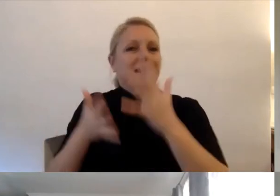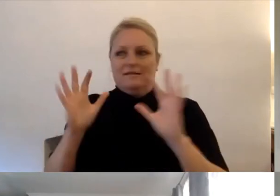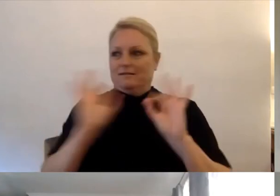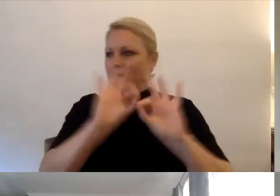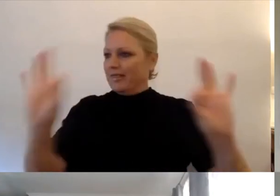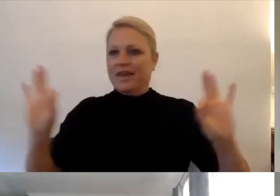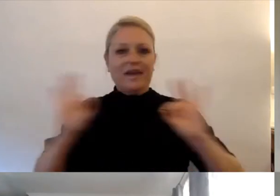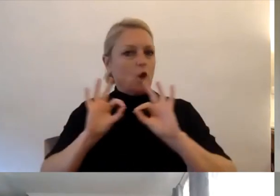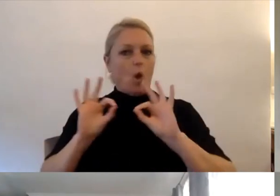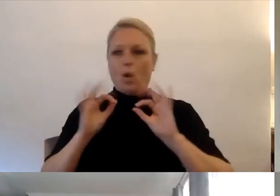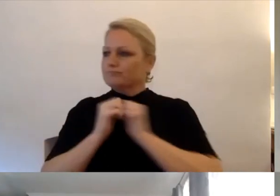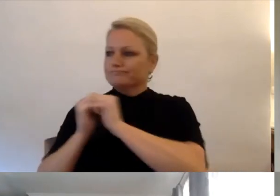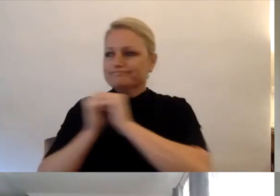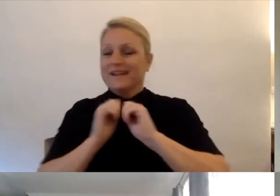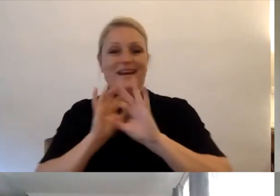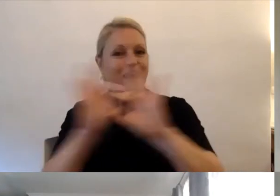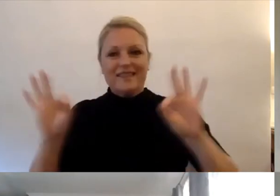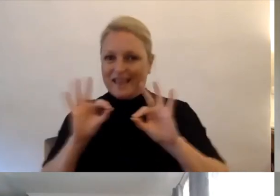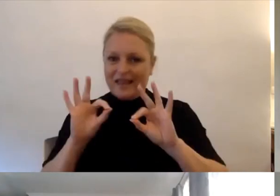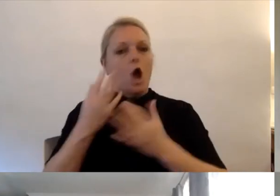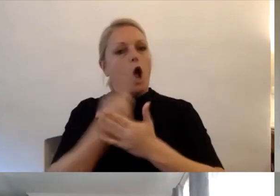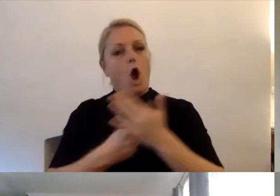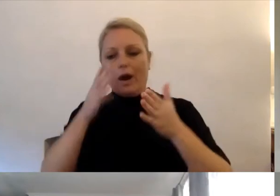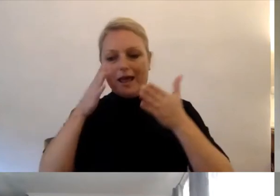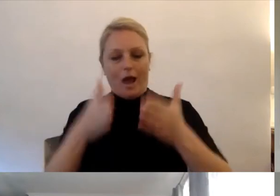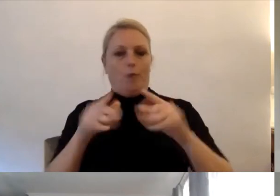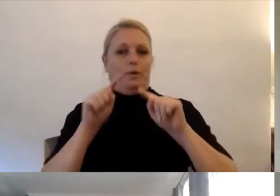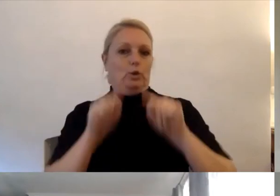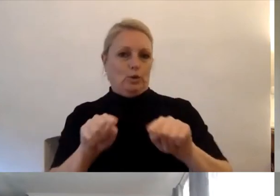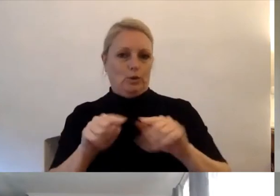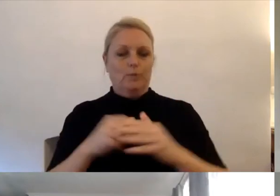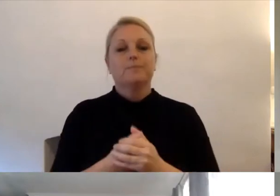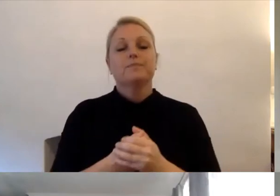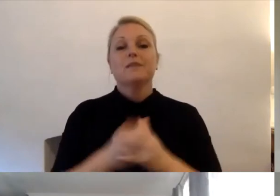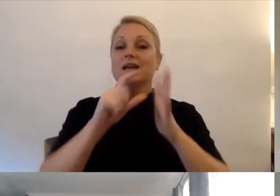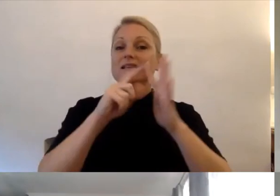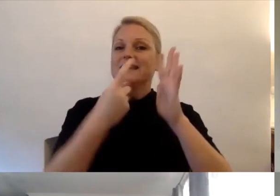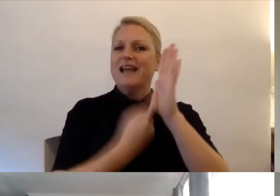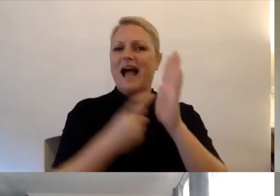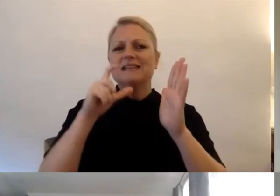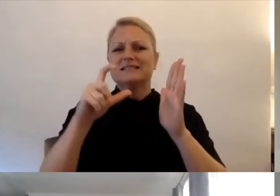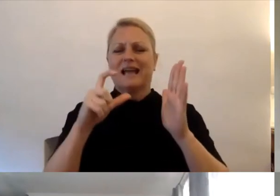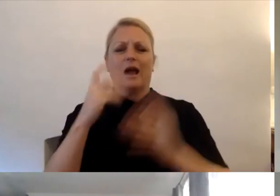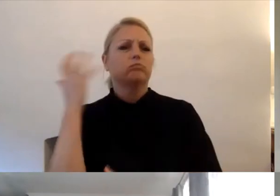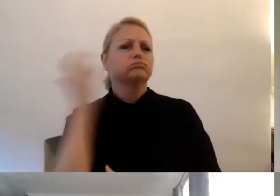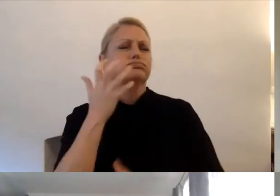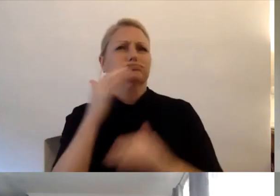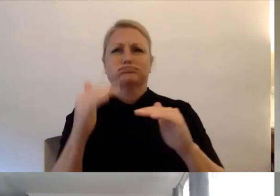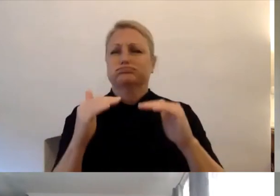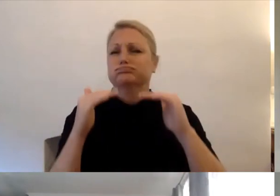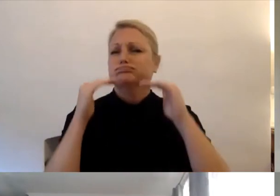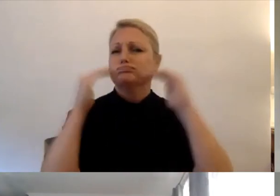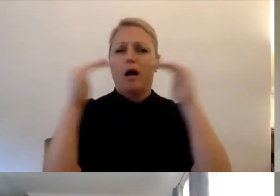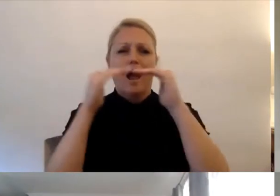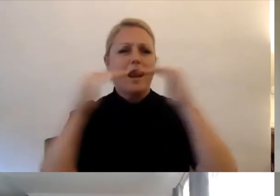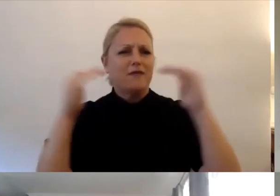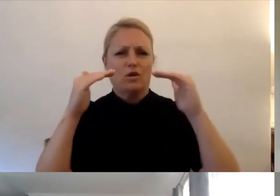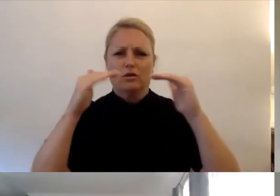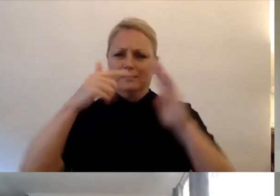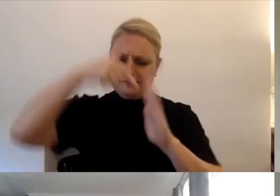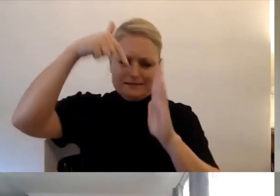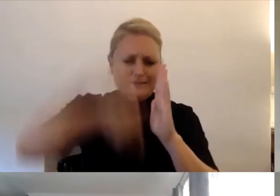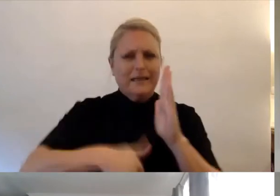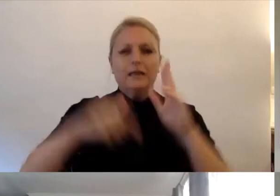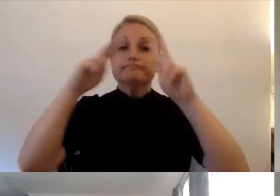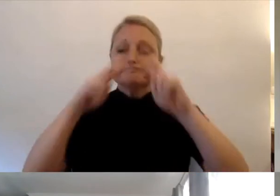Commission is the biggest and highest form of public inquiry in Australia. It's a way for us to look back on the past and ask questions